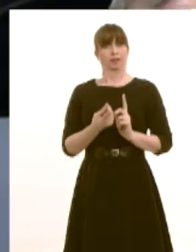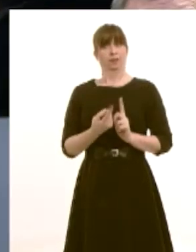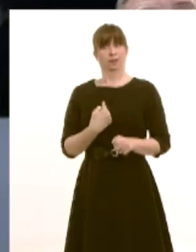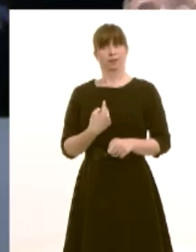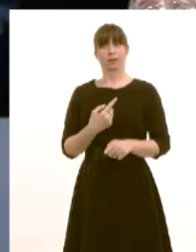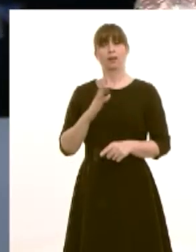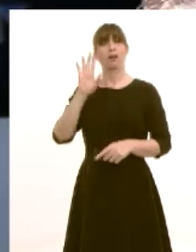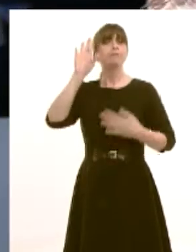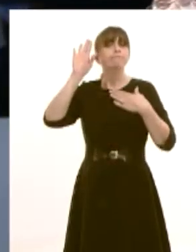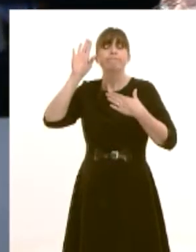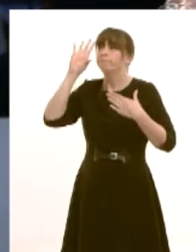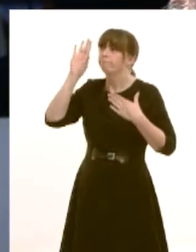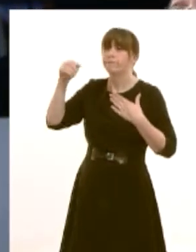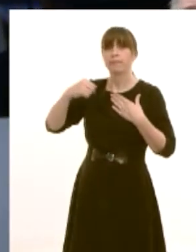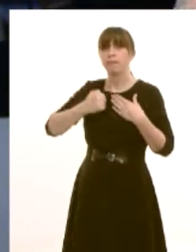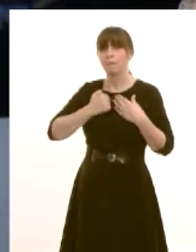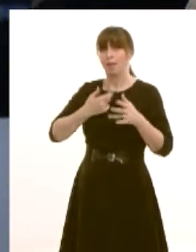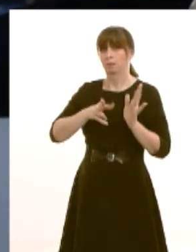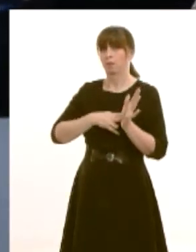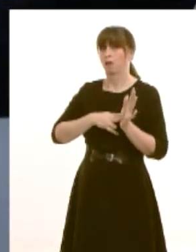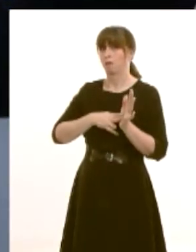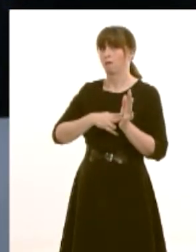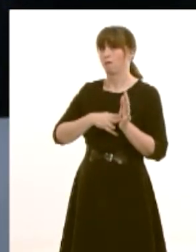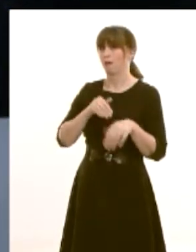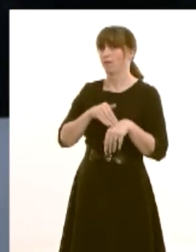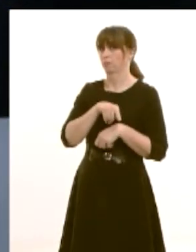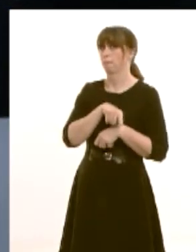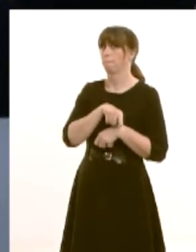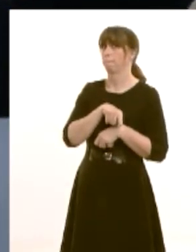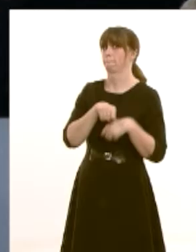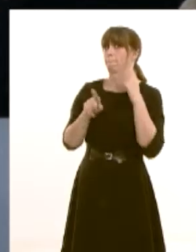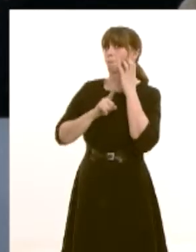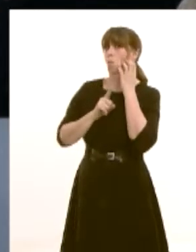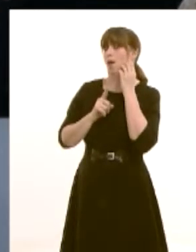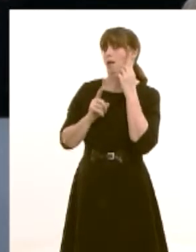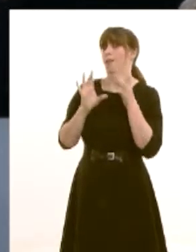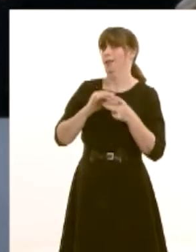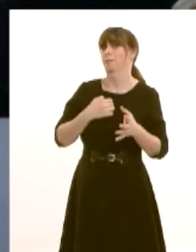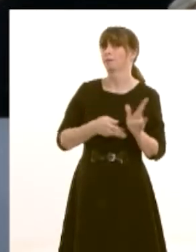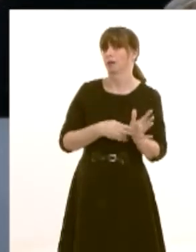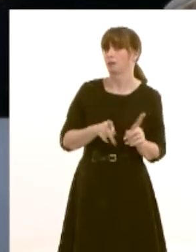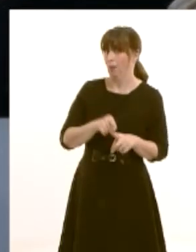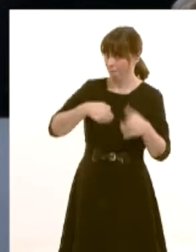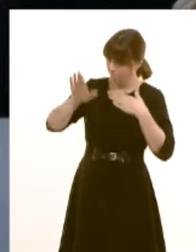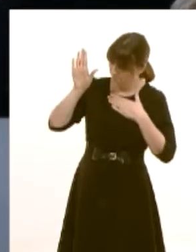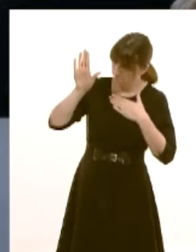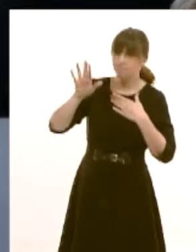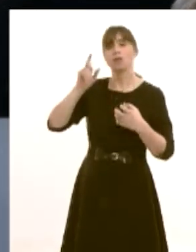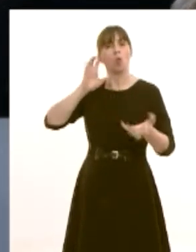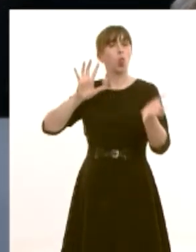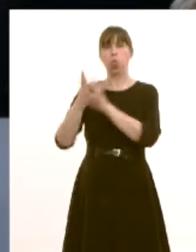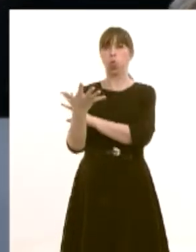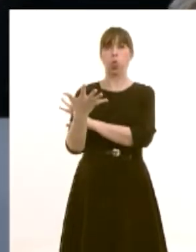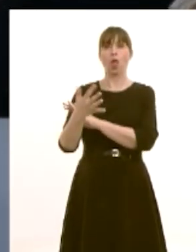an interest uh flow within that my own son is affected in this uh situation you'll no doubt be aware first minister of the chaos in cardiff with the